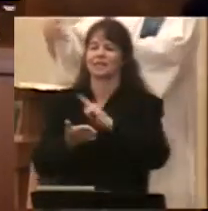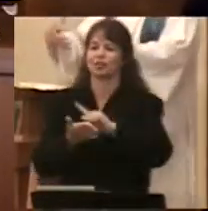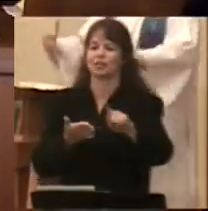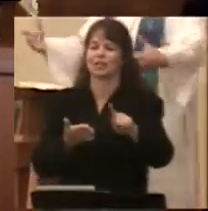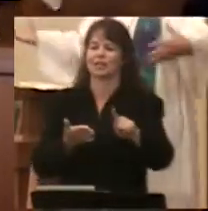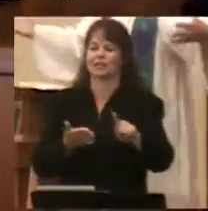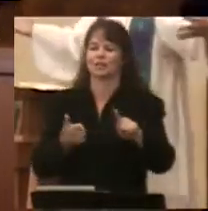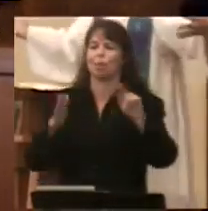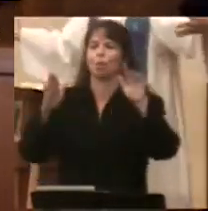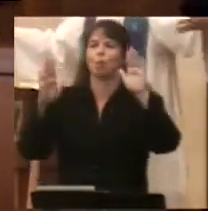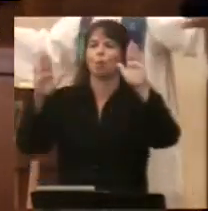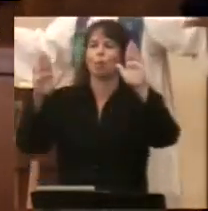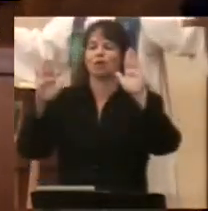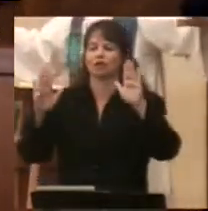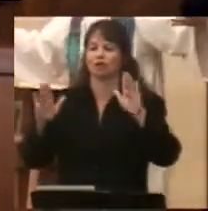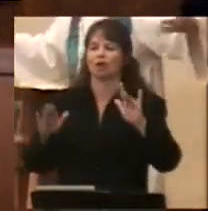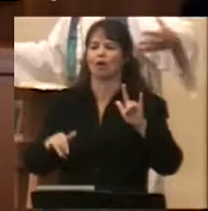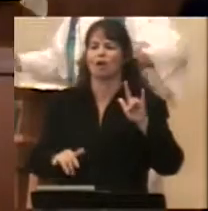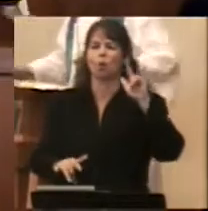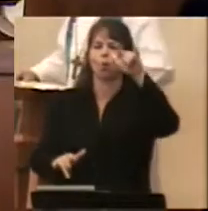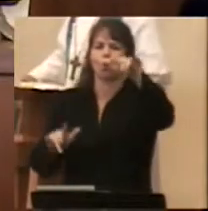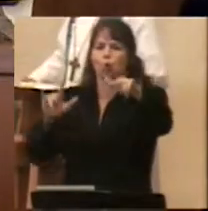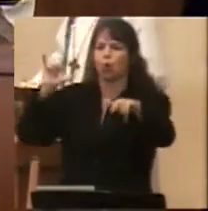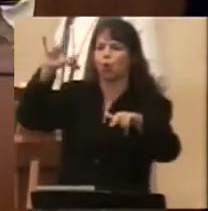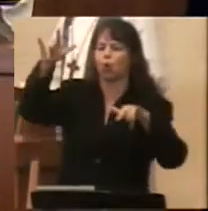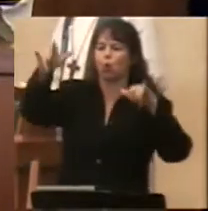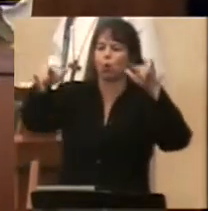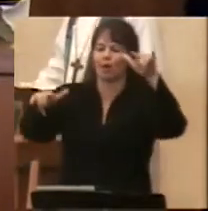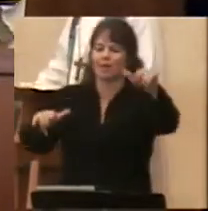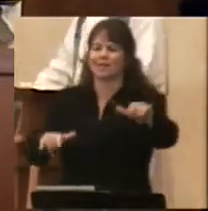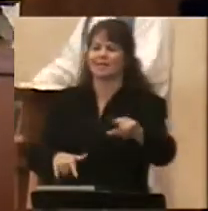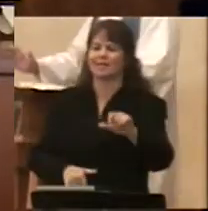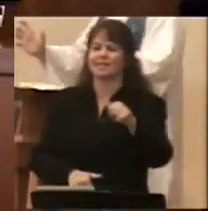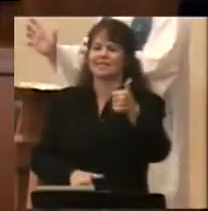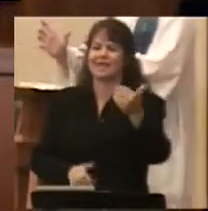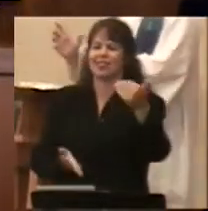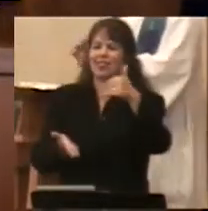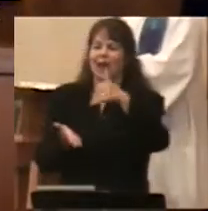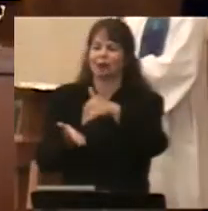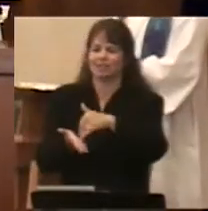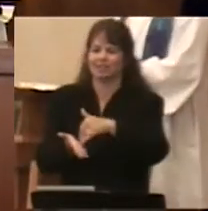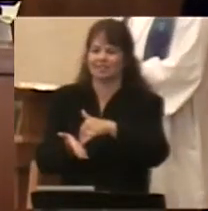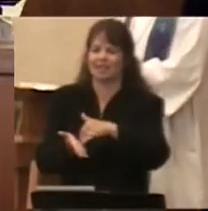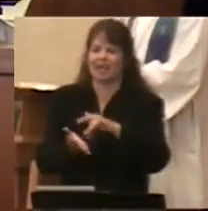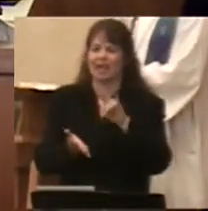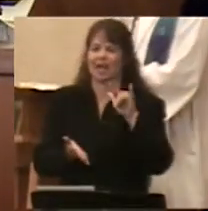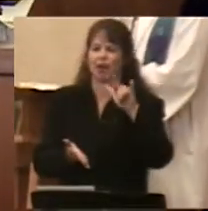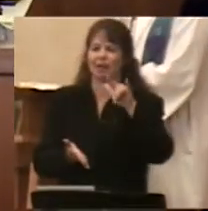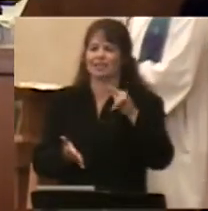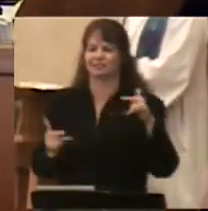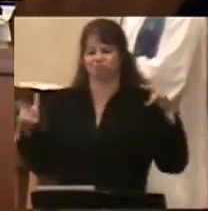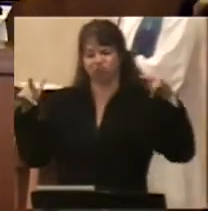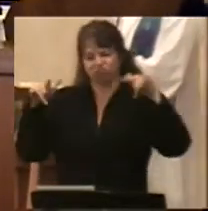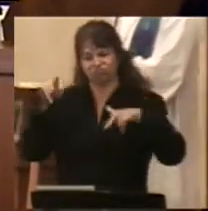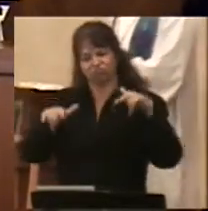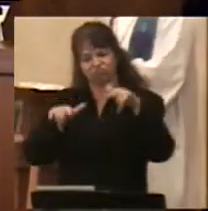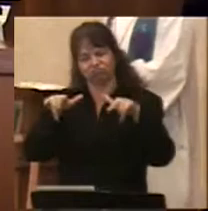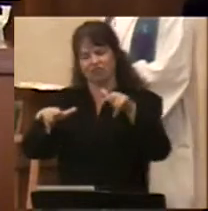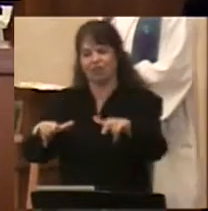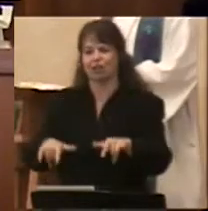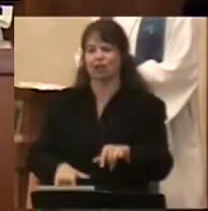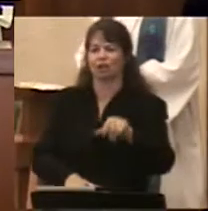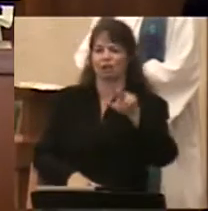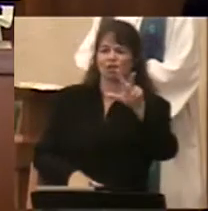in the world where 10,000 airplanes merge at this airport and 30,000, 40,000